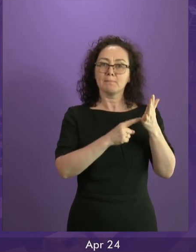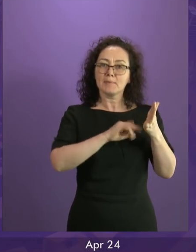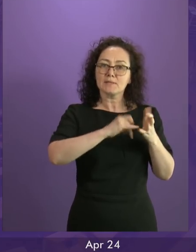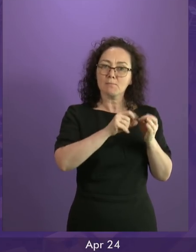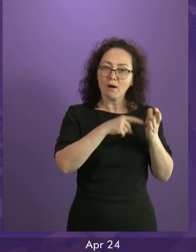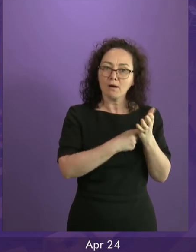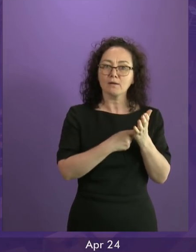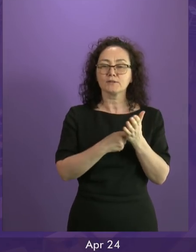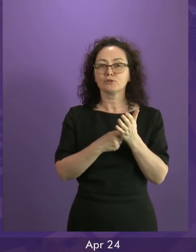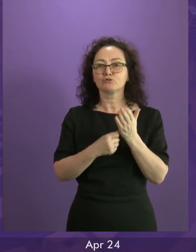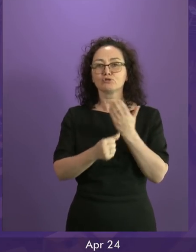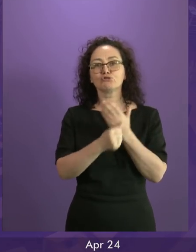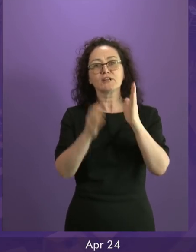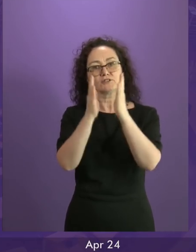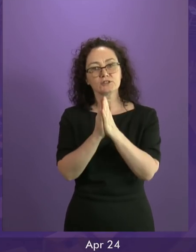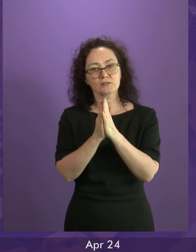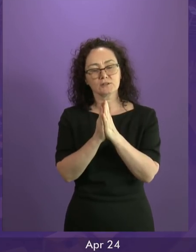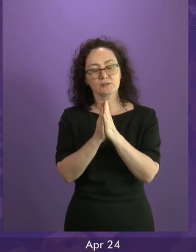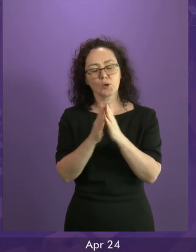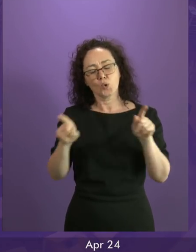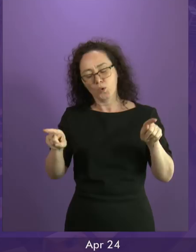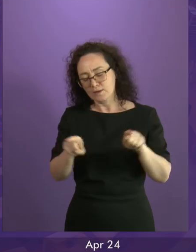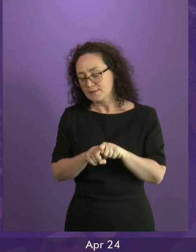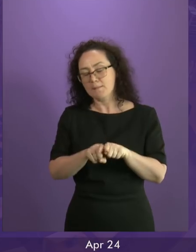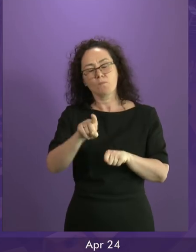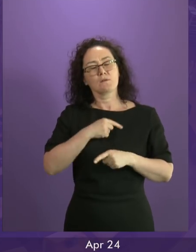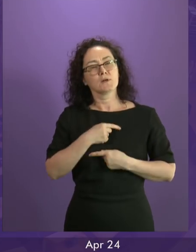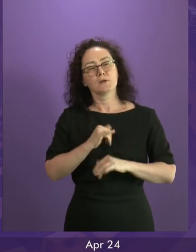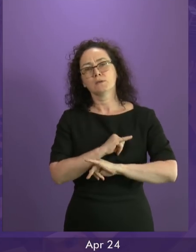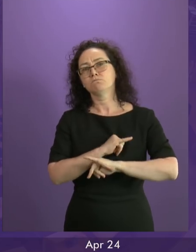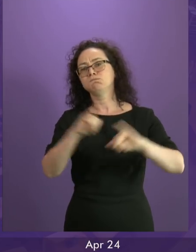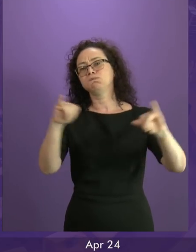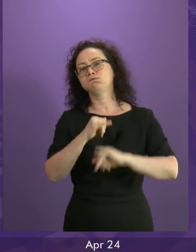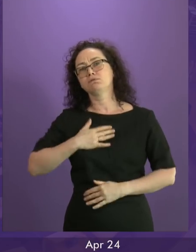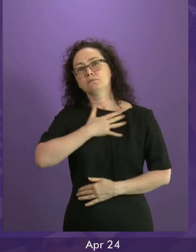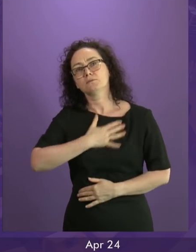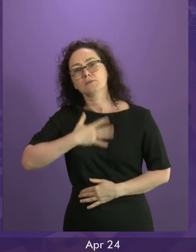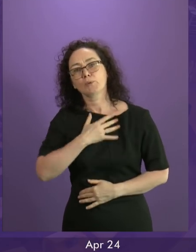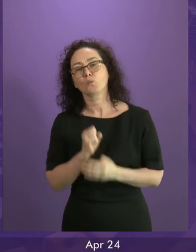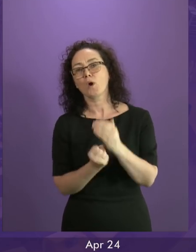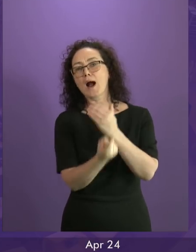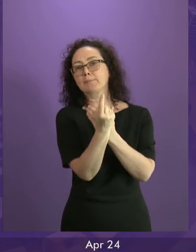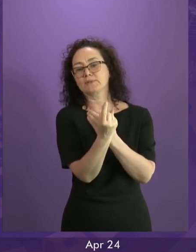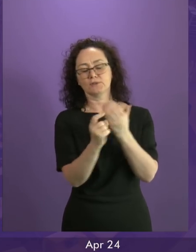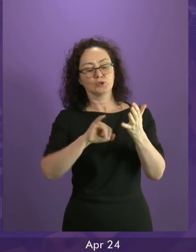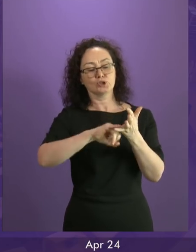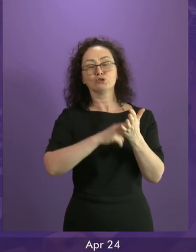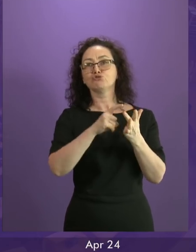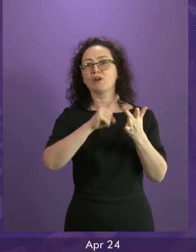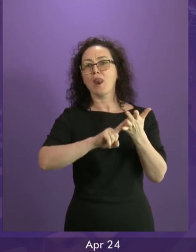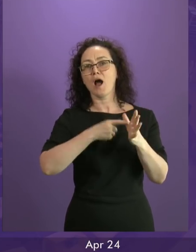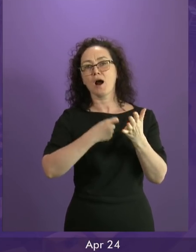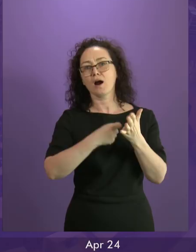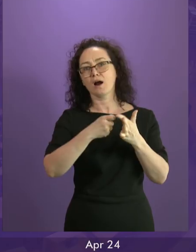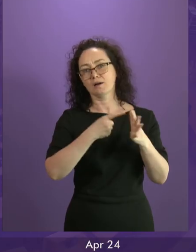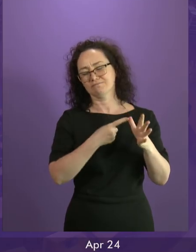appalled at the horrendous attack in Sri Lanka and our sympathies with all those horribly affected. This was an outrageous attack